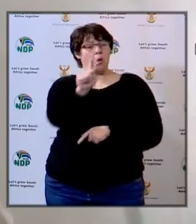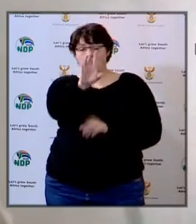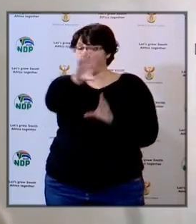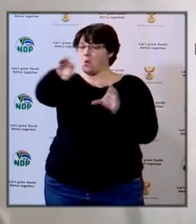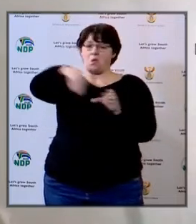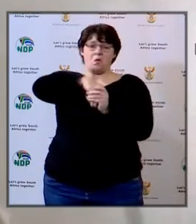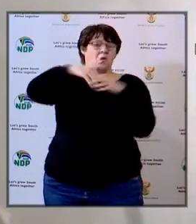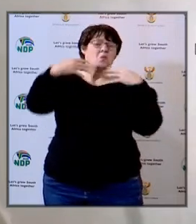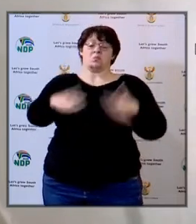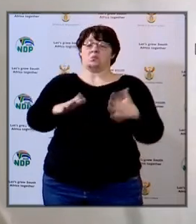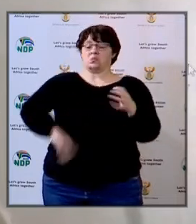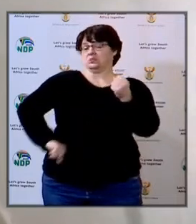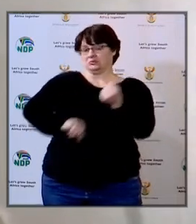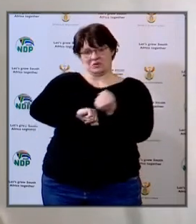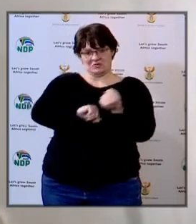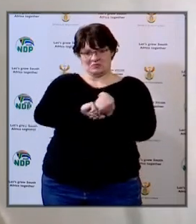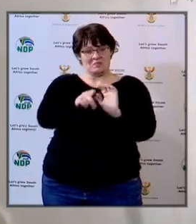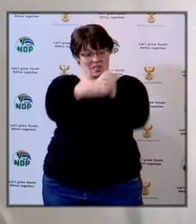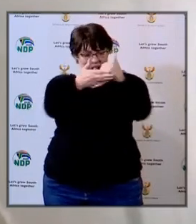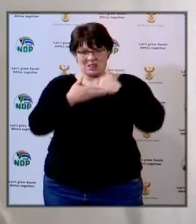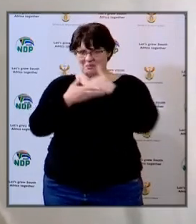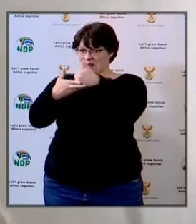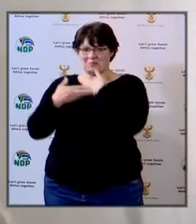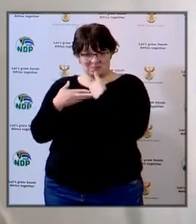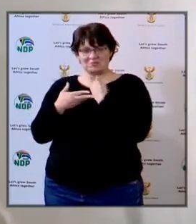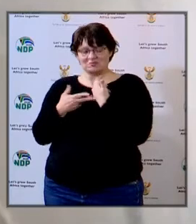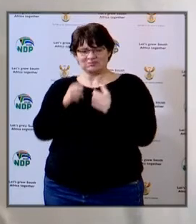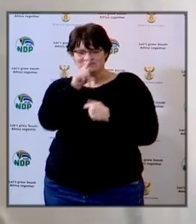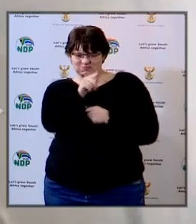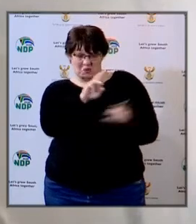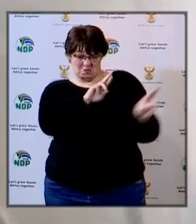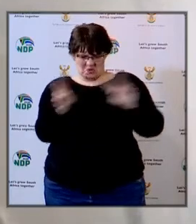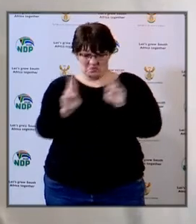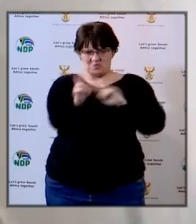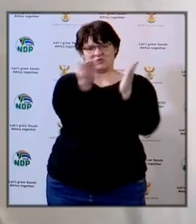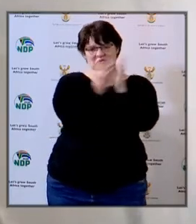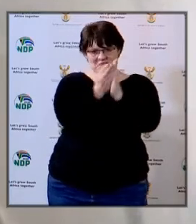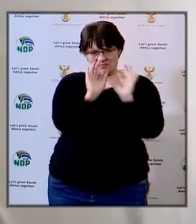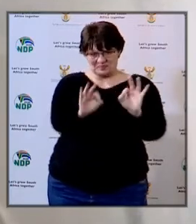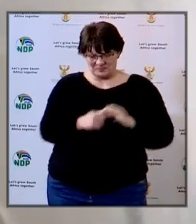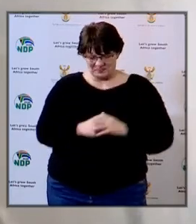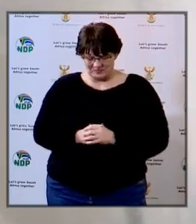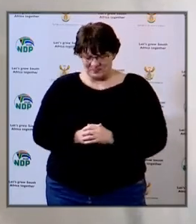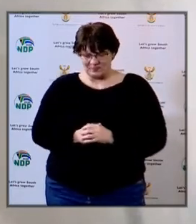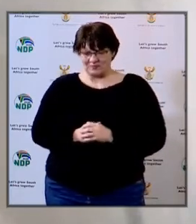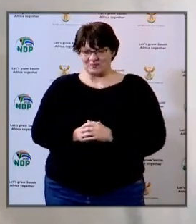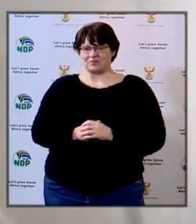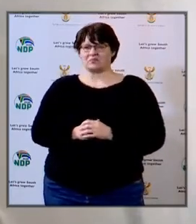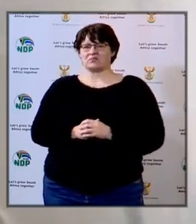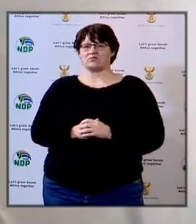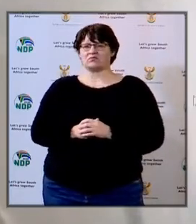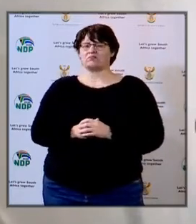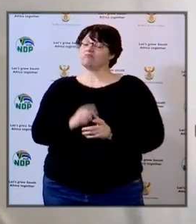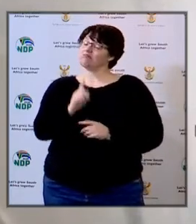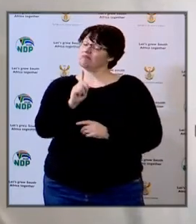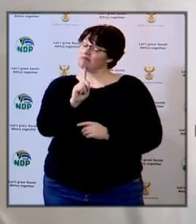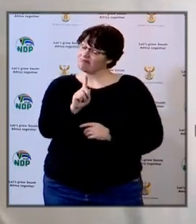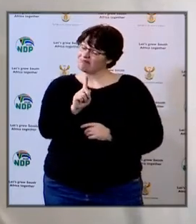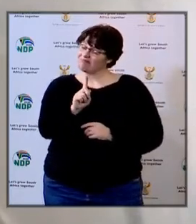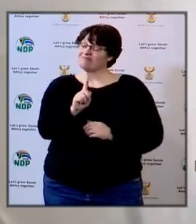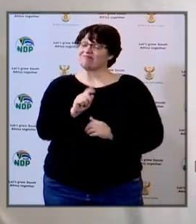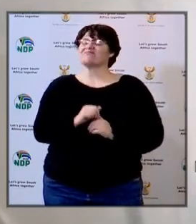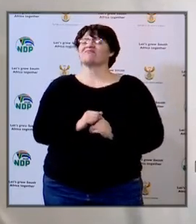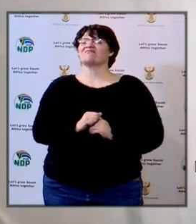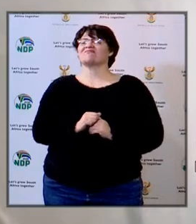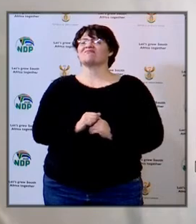played a role in helping us to deal with this state of readiness I must actually also agree